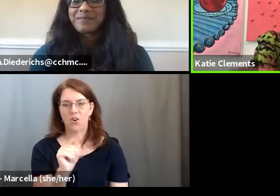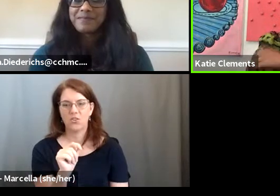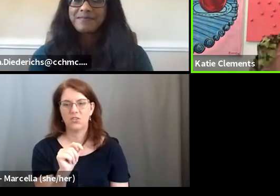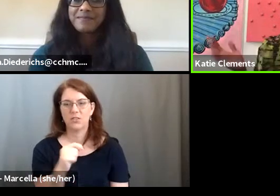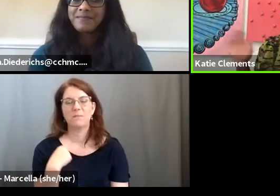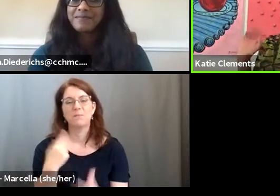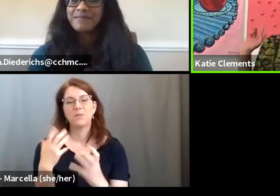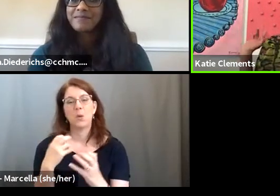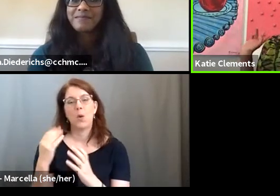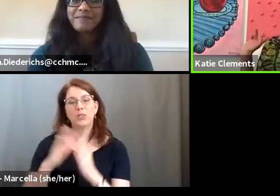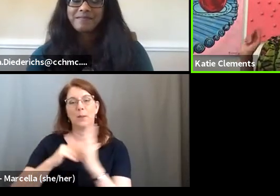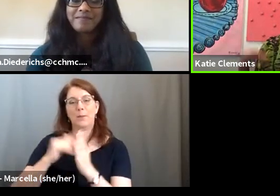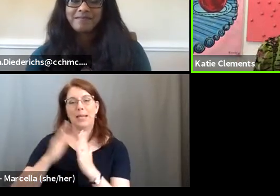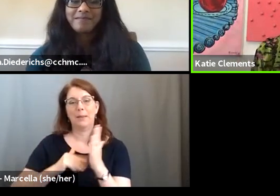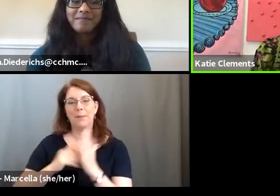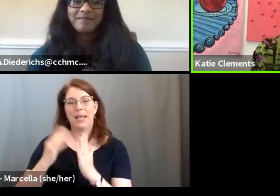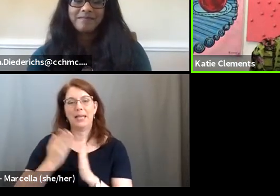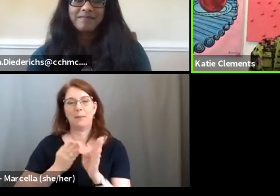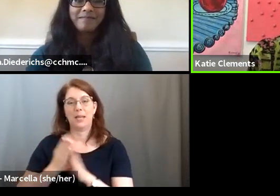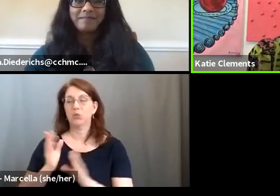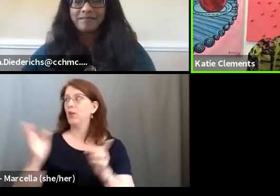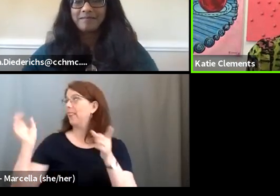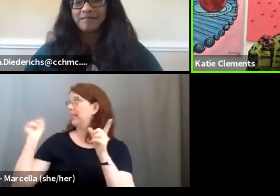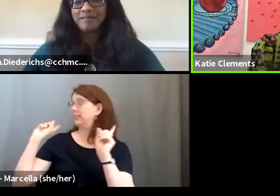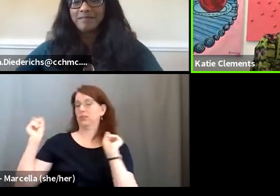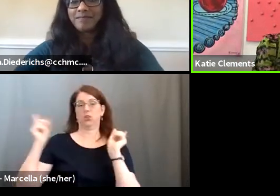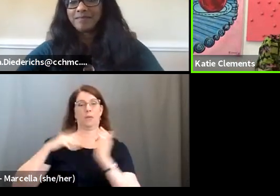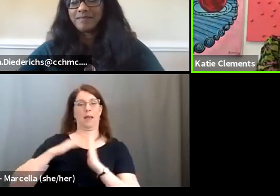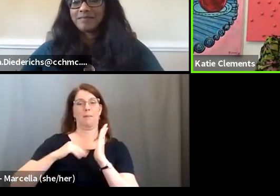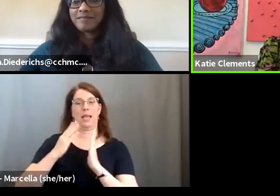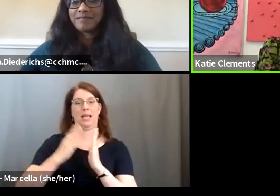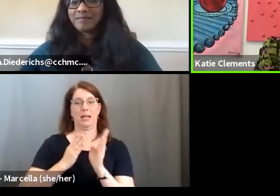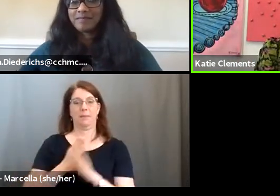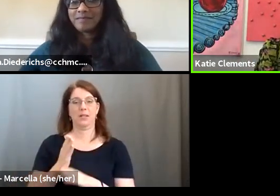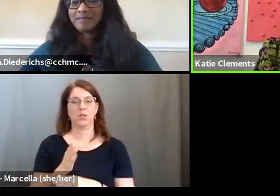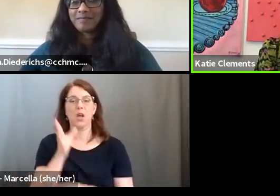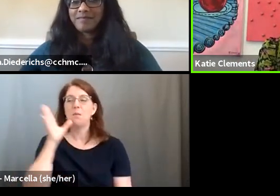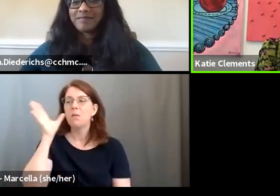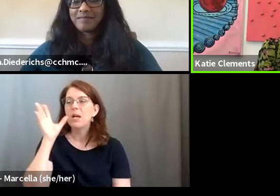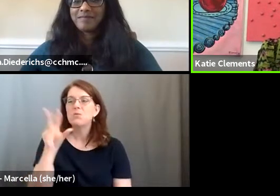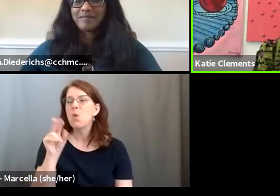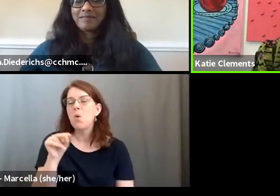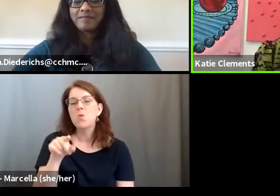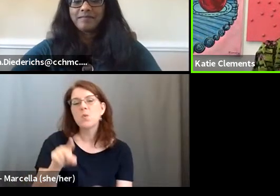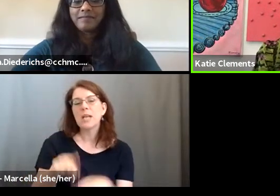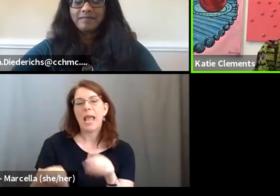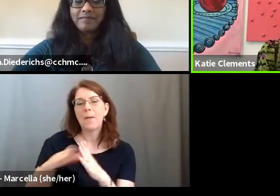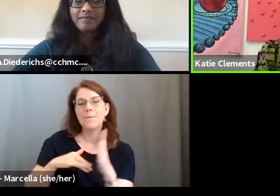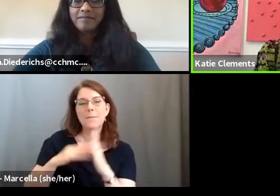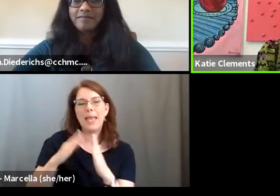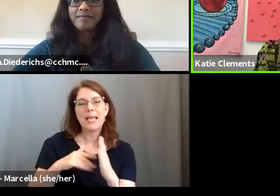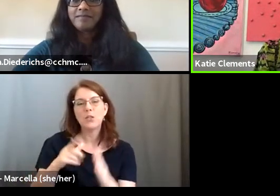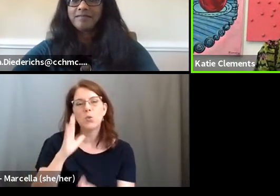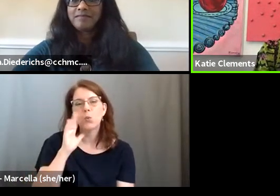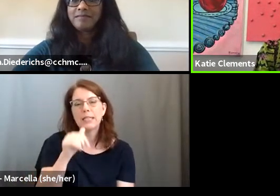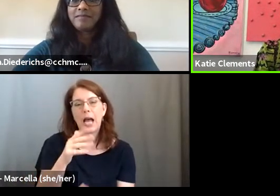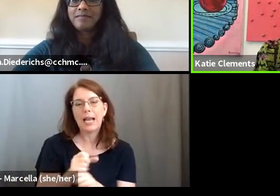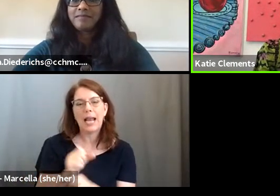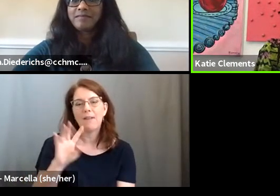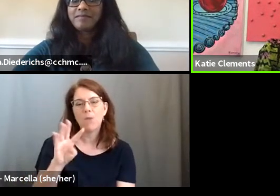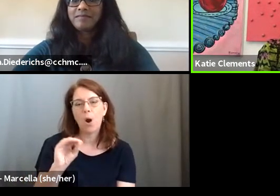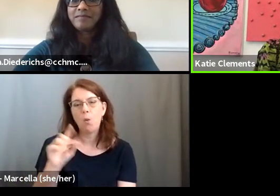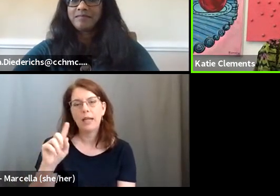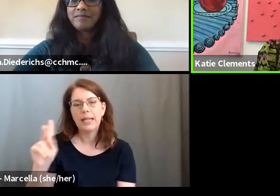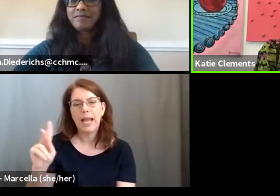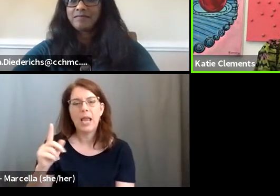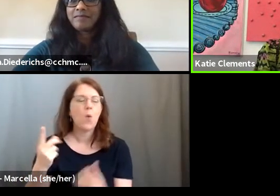major. These are my paintings behind me. And my parents were like, no, you can't do painting because you're not going to get a 401k. And